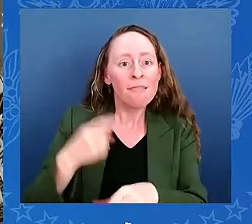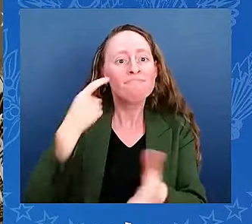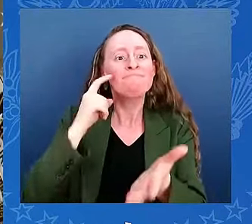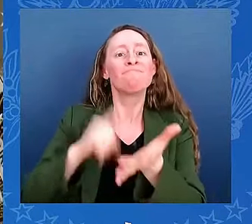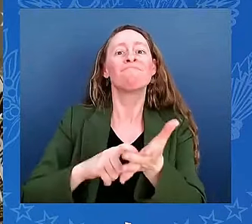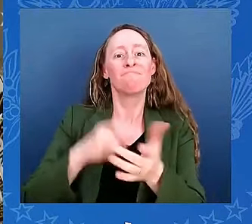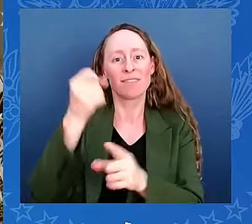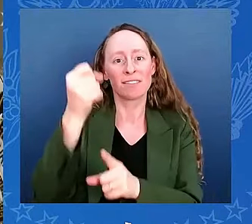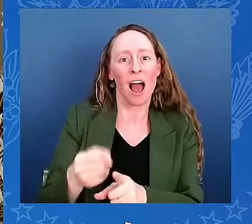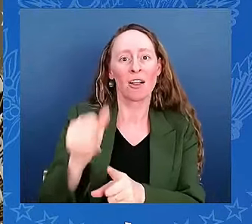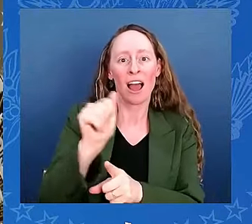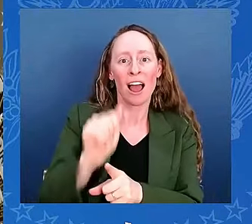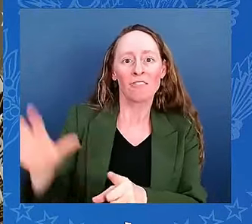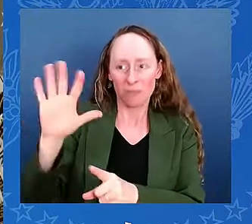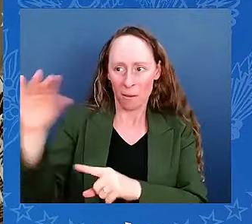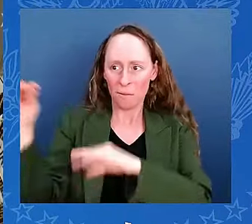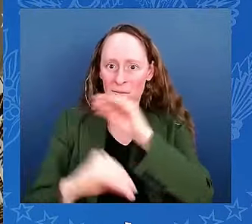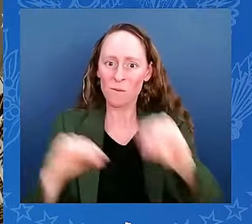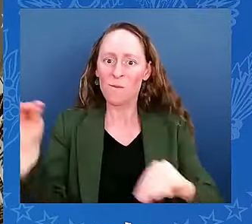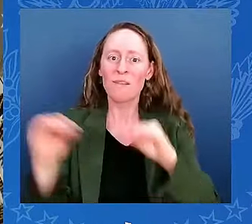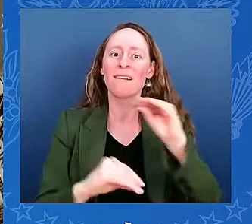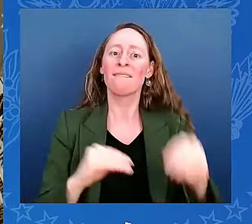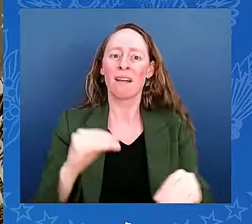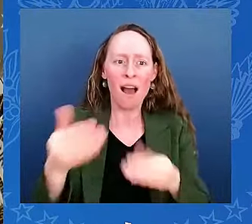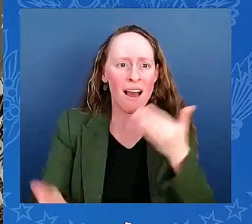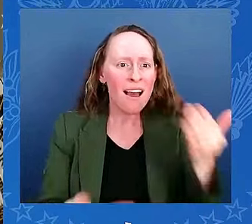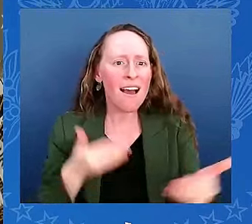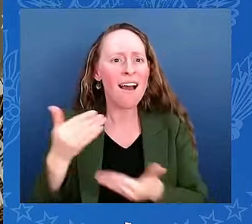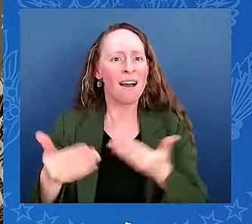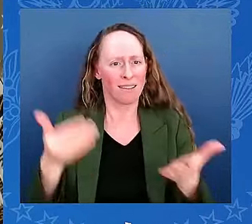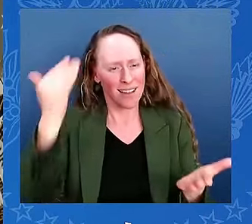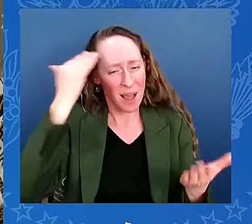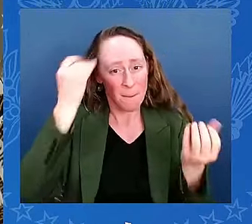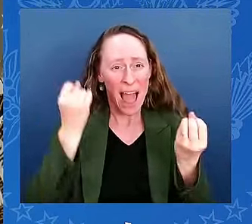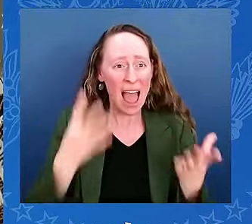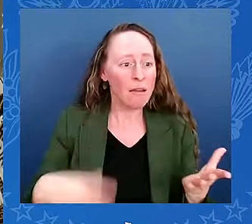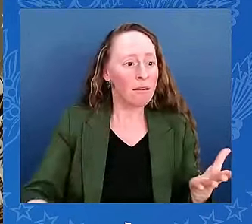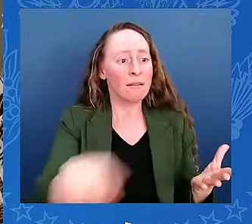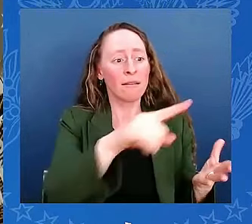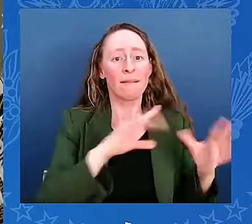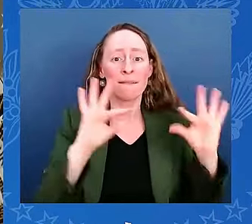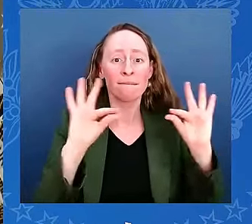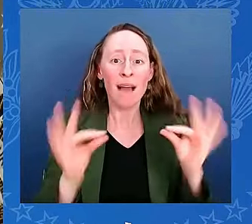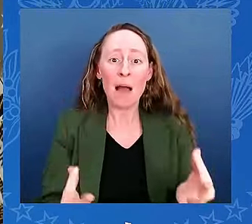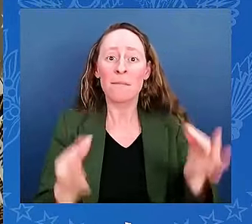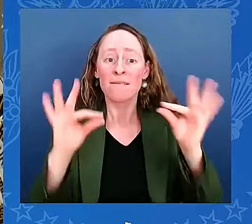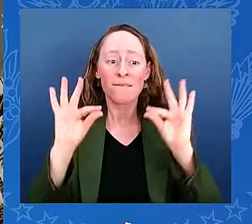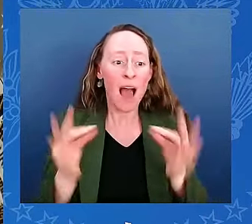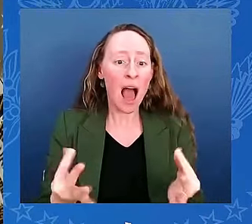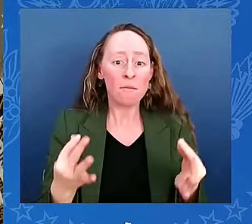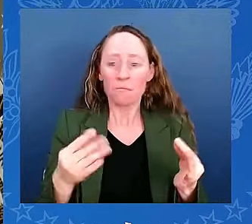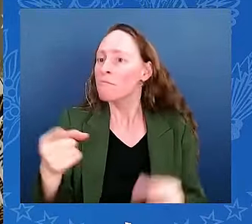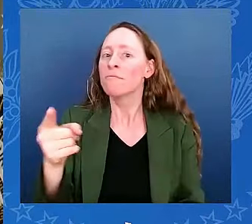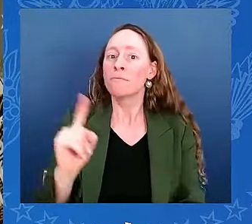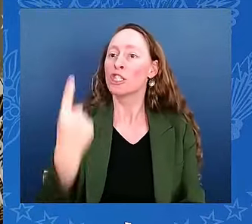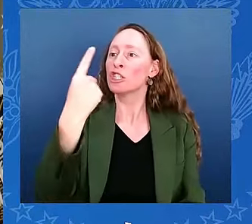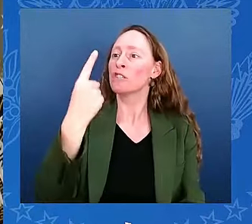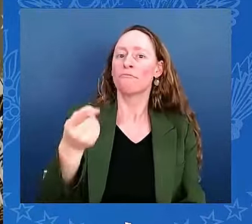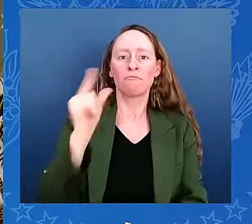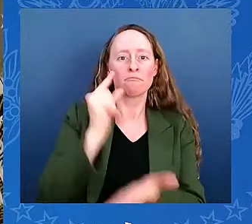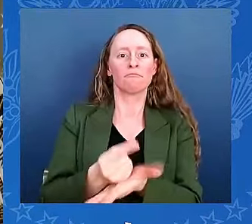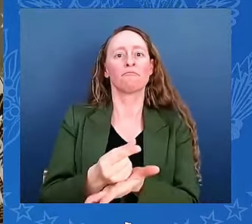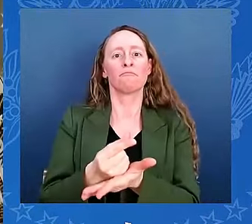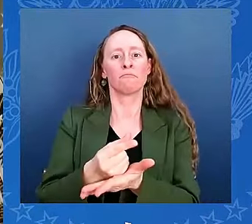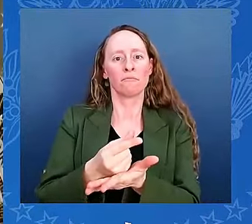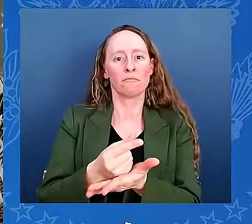you were the first of your families to get a formal education. They scraped together their life savings for the first fight-flight ever, which was